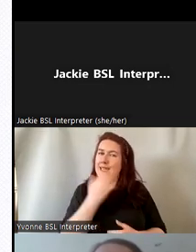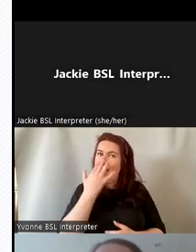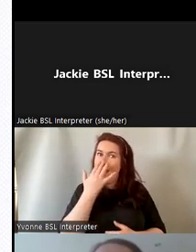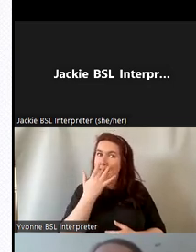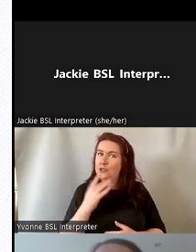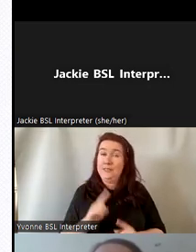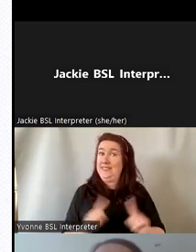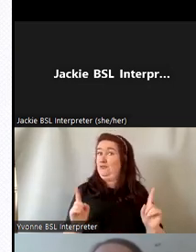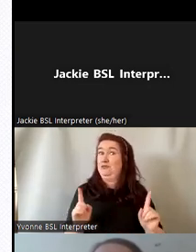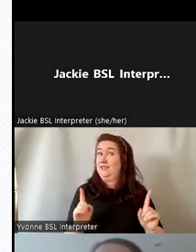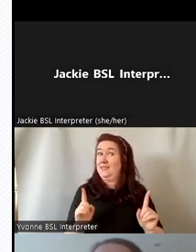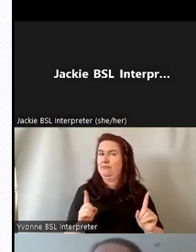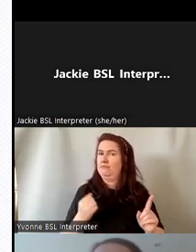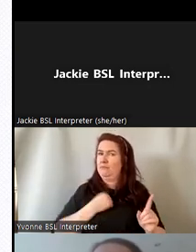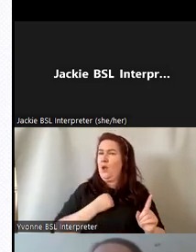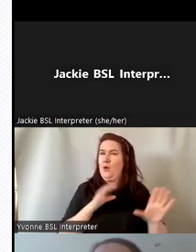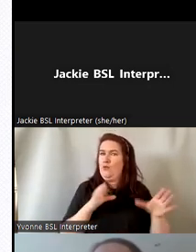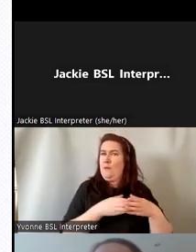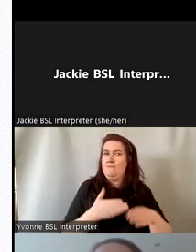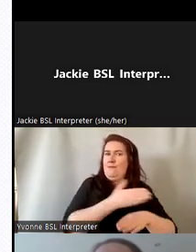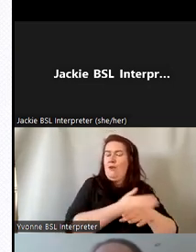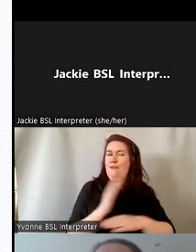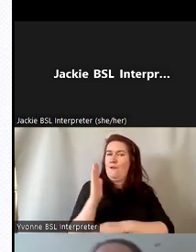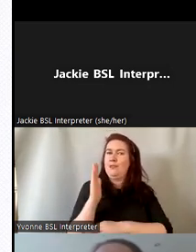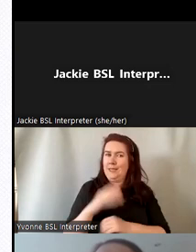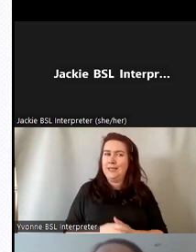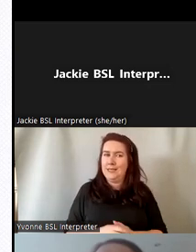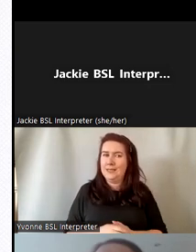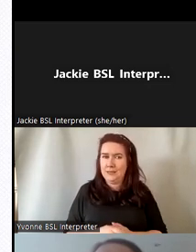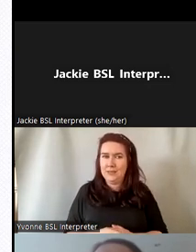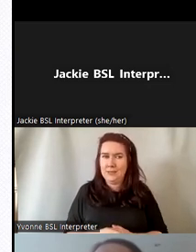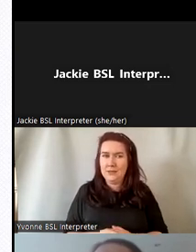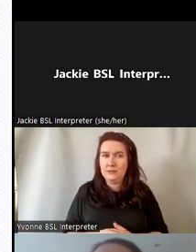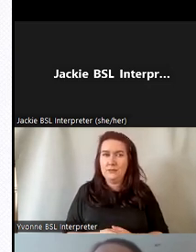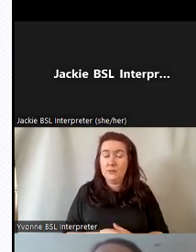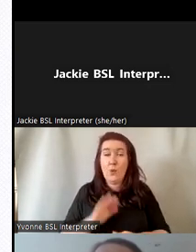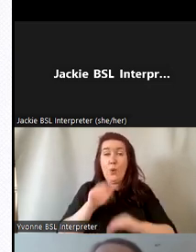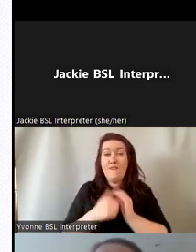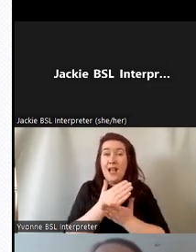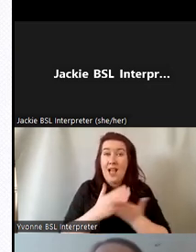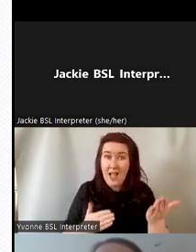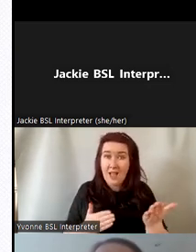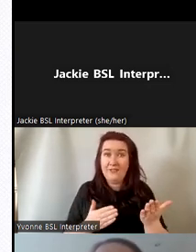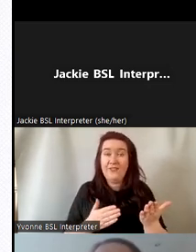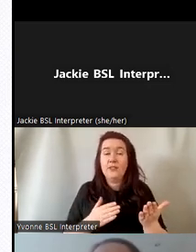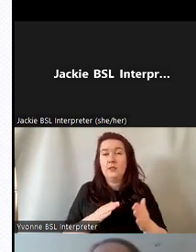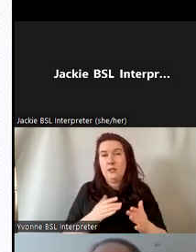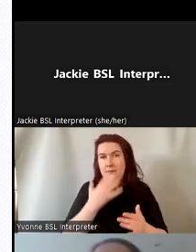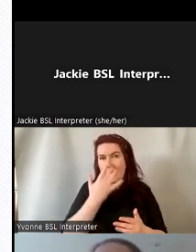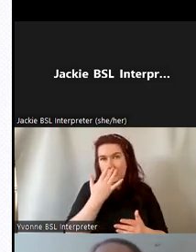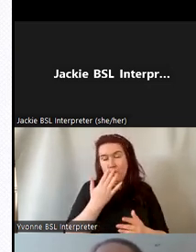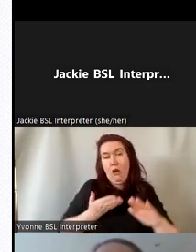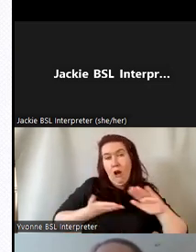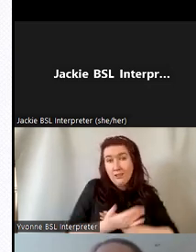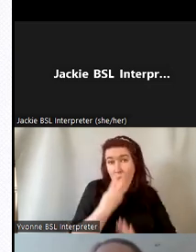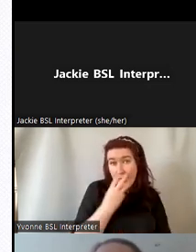different from our previous volunteering programs with people under 30 making up over half of those participating and this was our